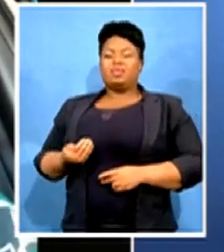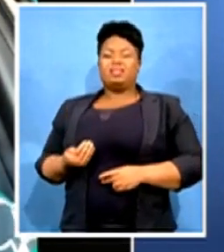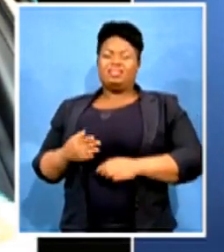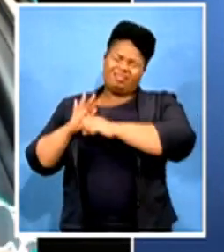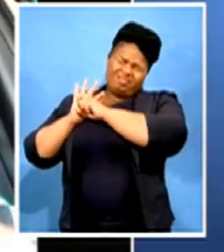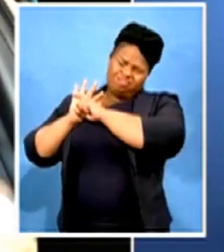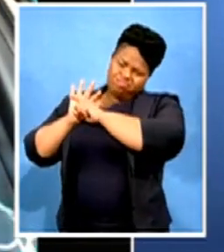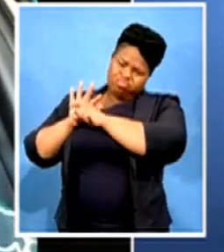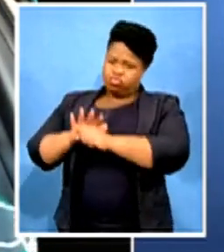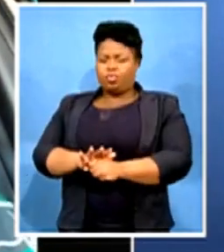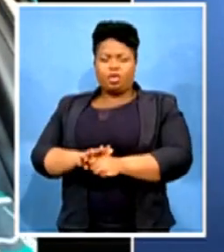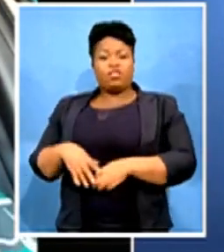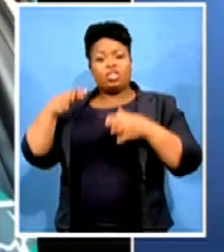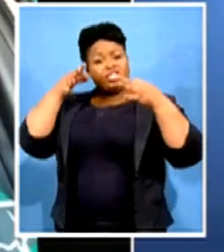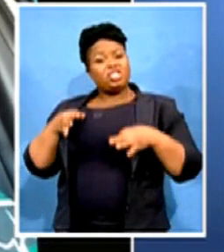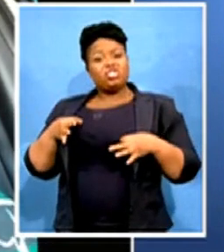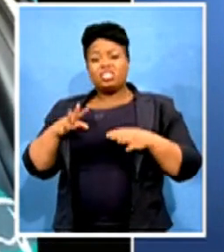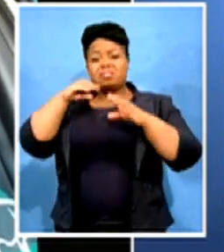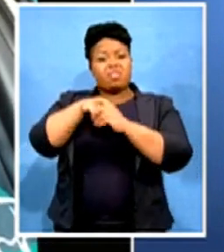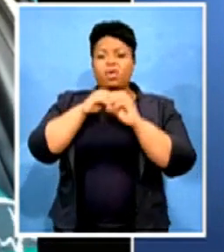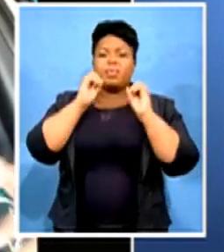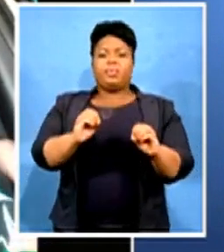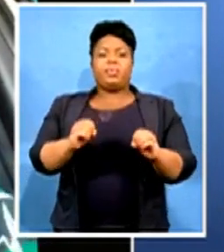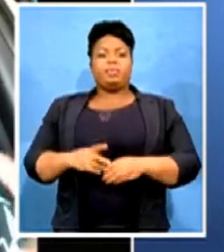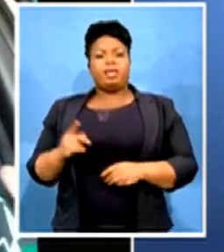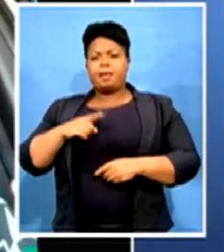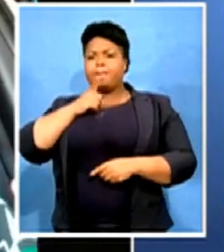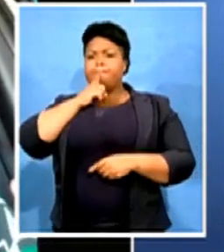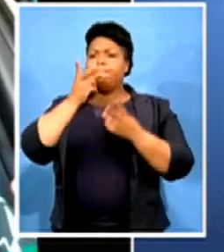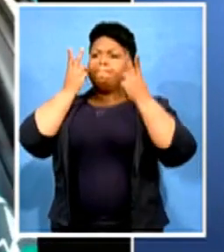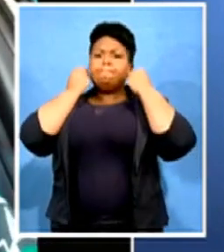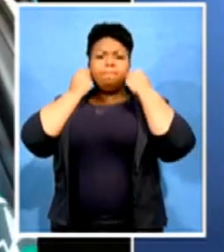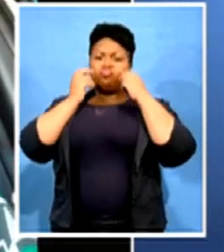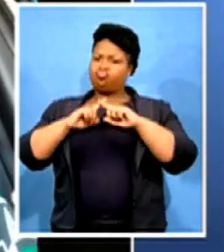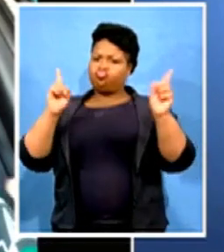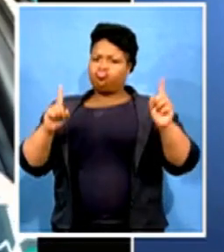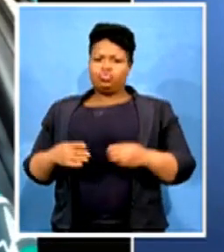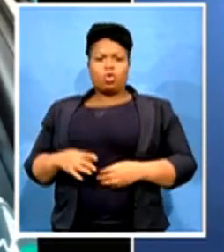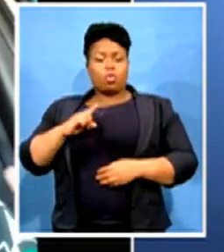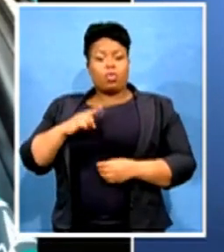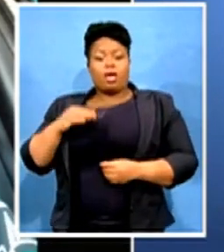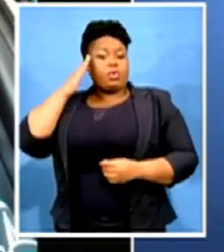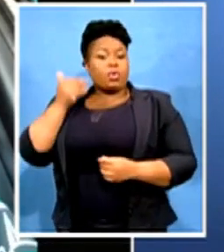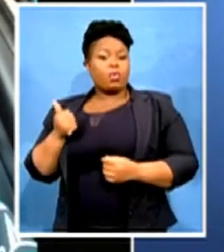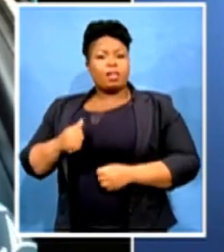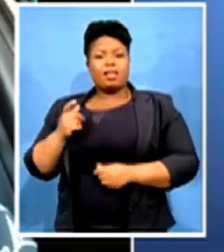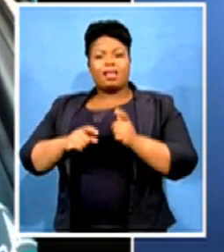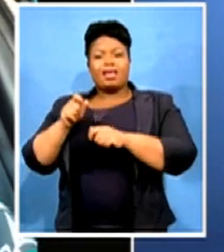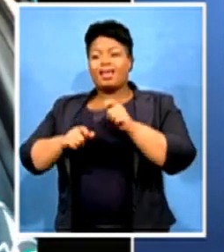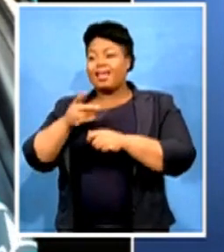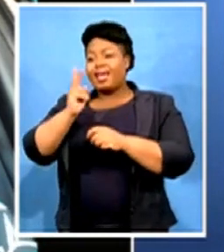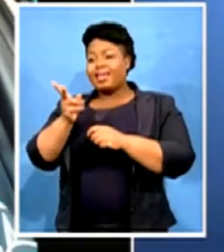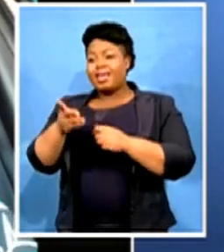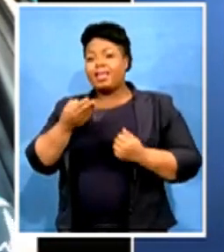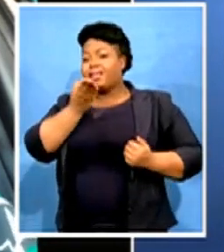are taken. And do not keep quiet because we know in some instances they will even set each other up. They will bring